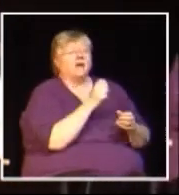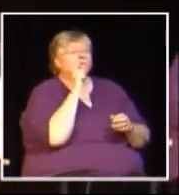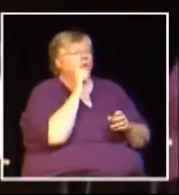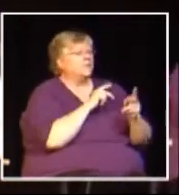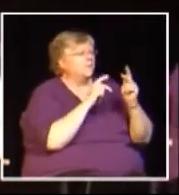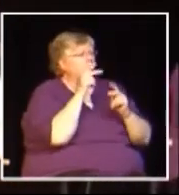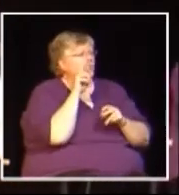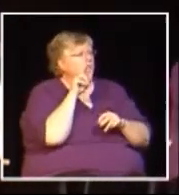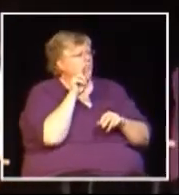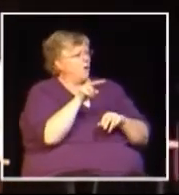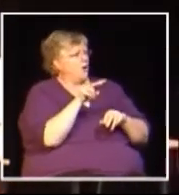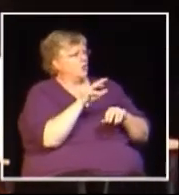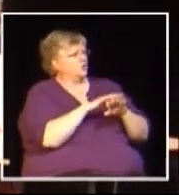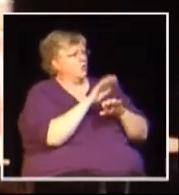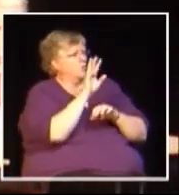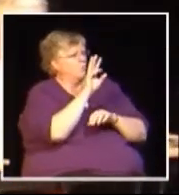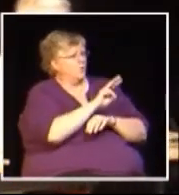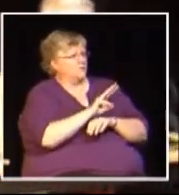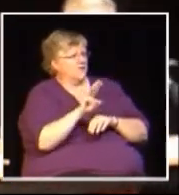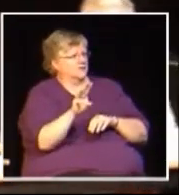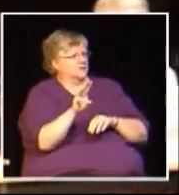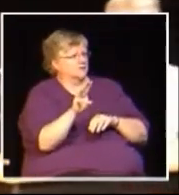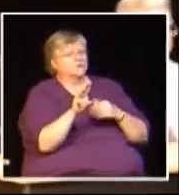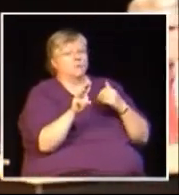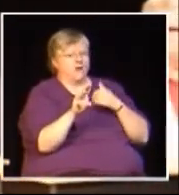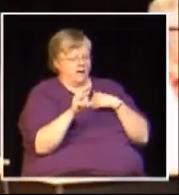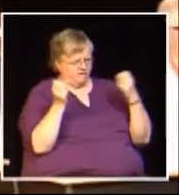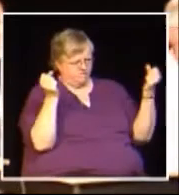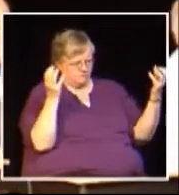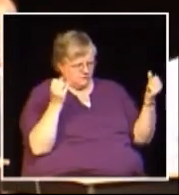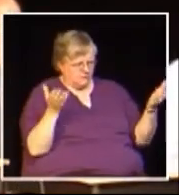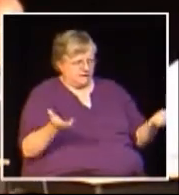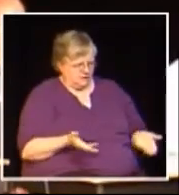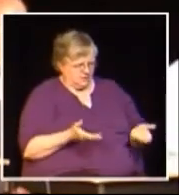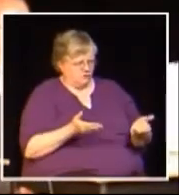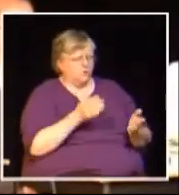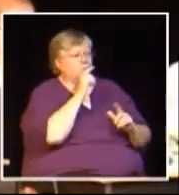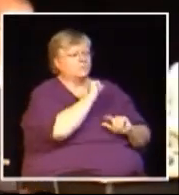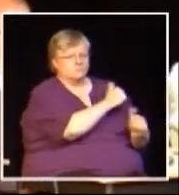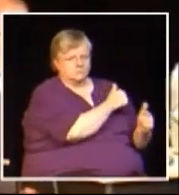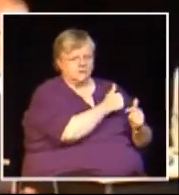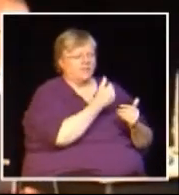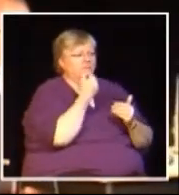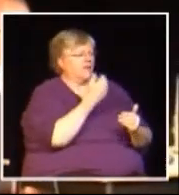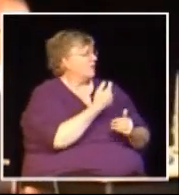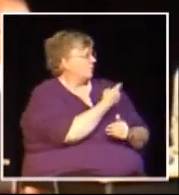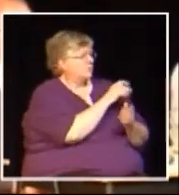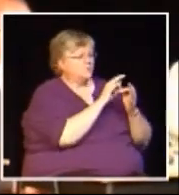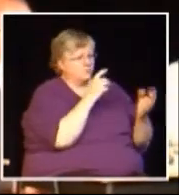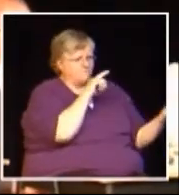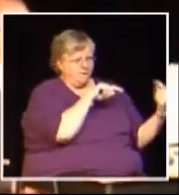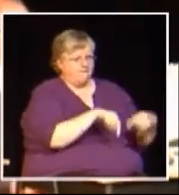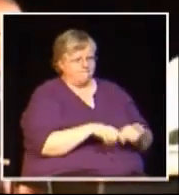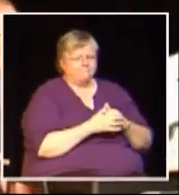Now it also, you may have noticed the person off to the side here, but we will have two signing